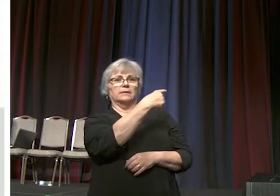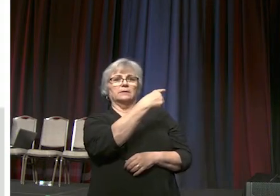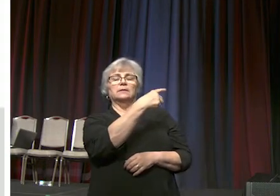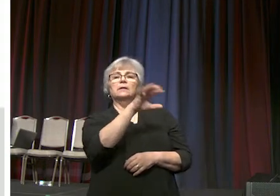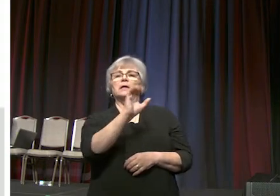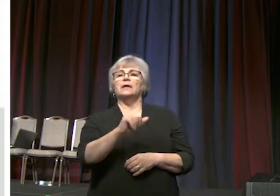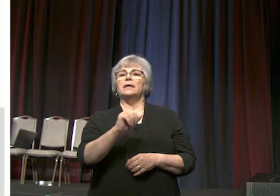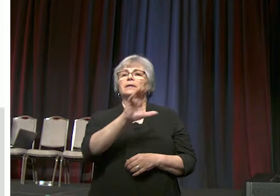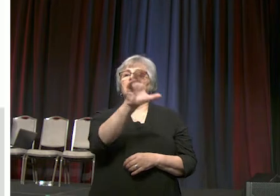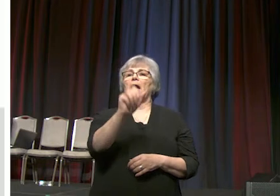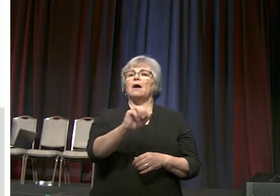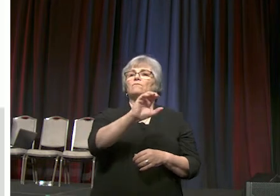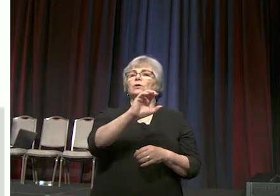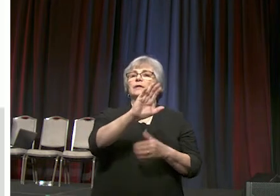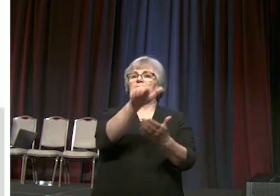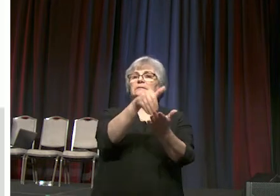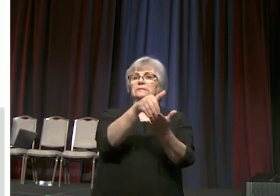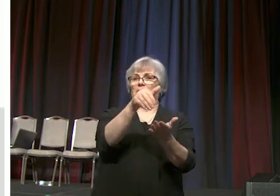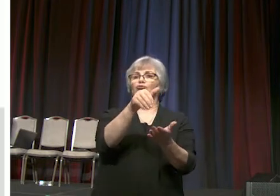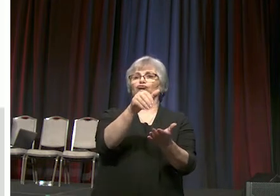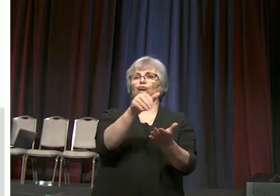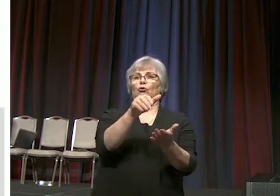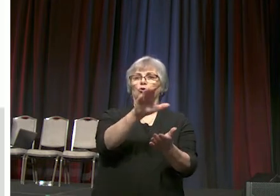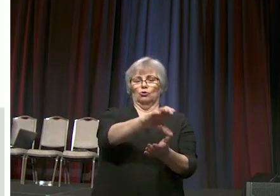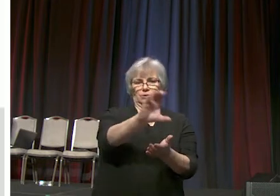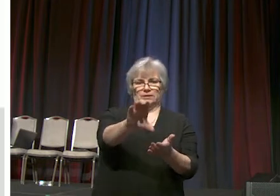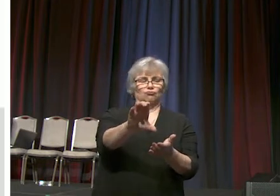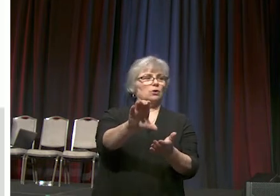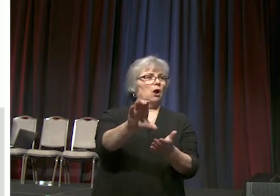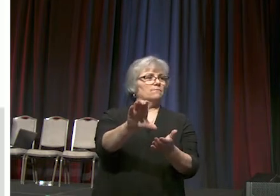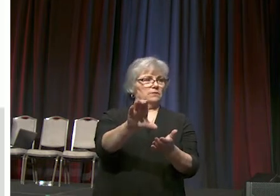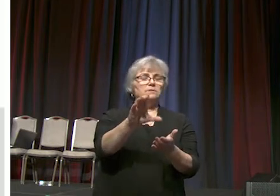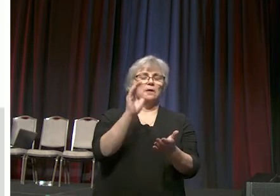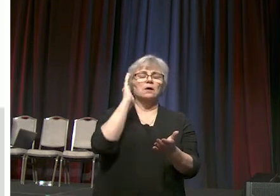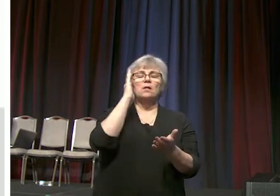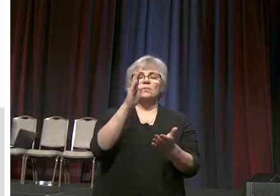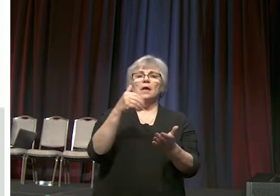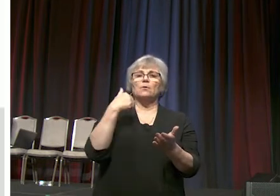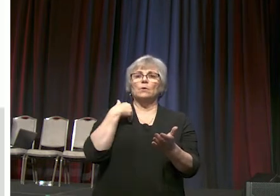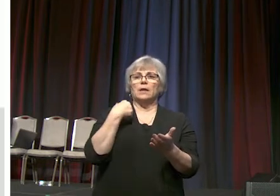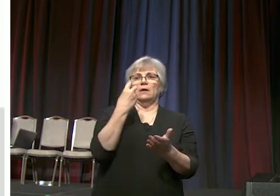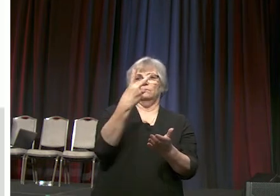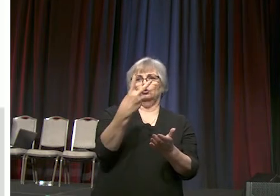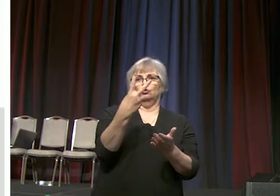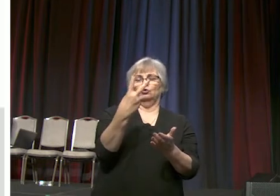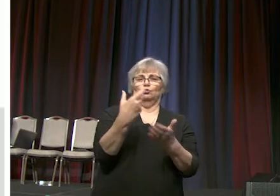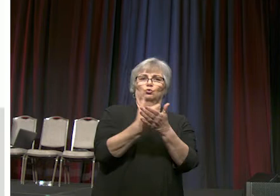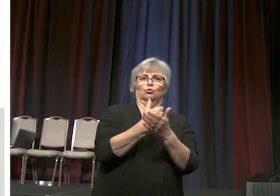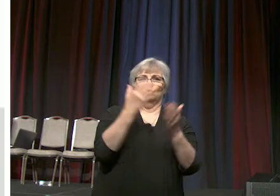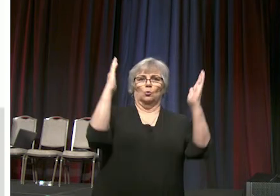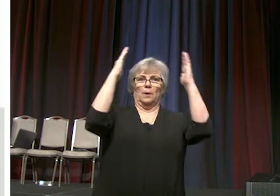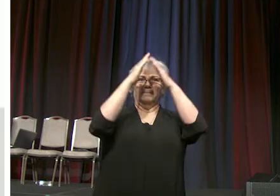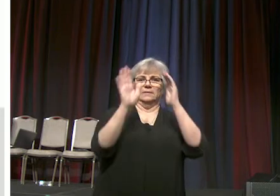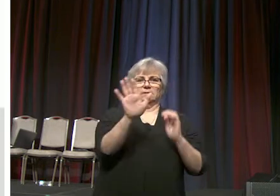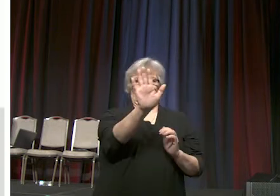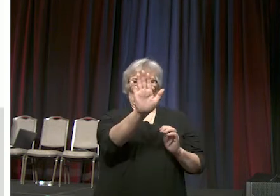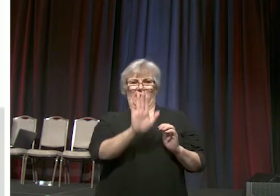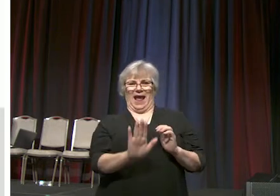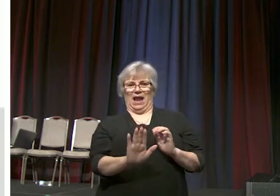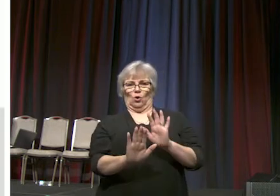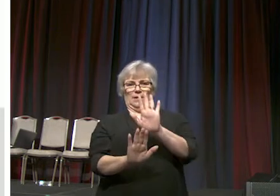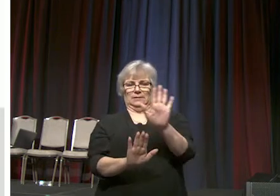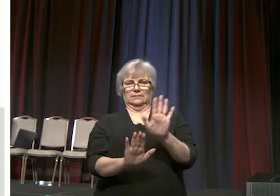africa central conference as currently constituted that there would be uh two new episcopal areas with the